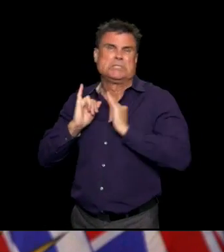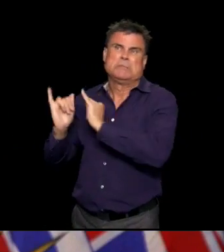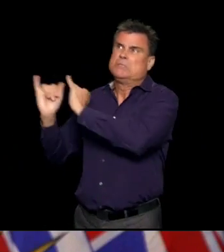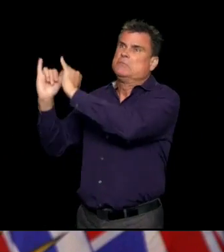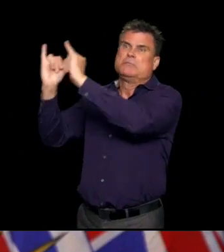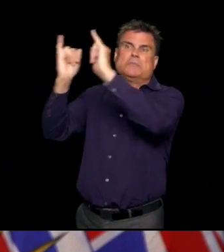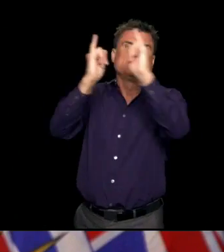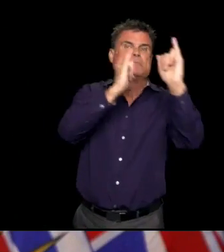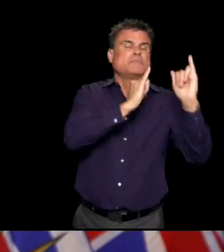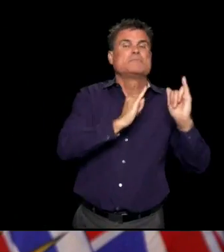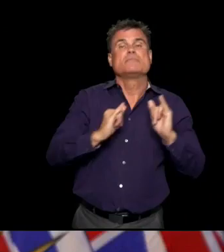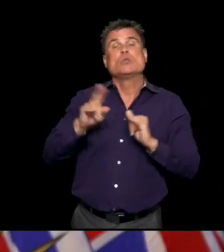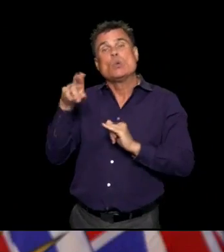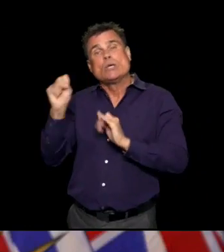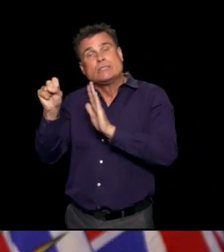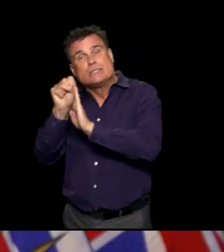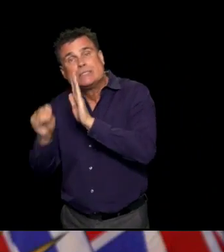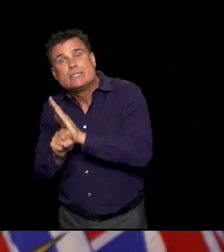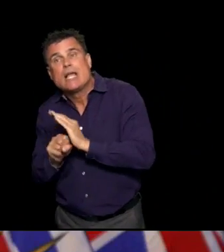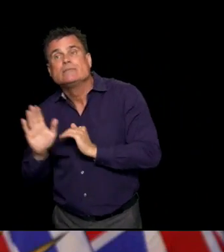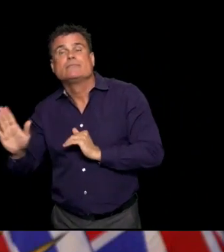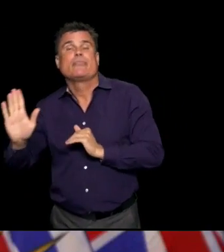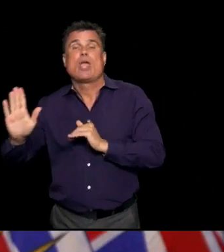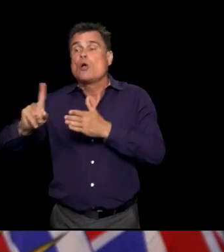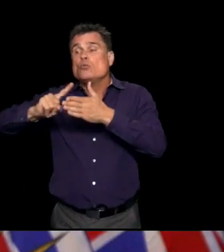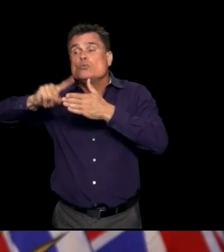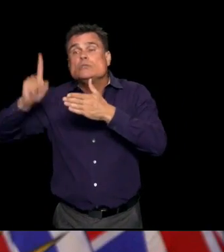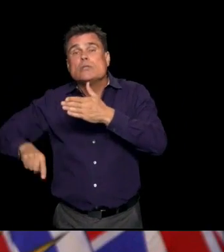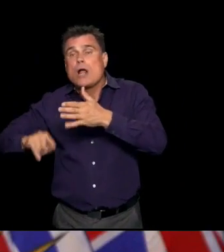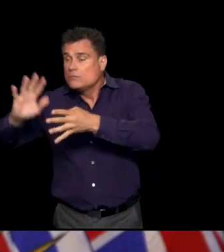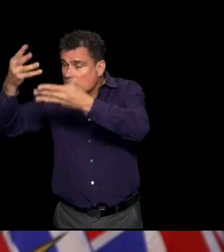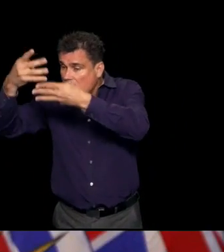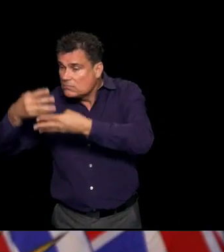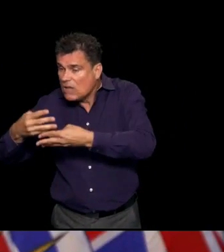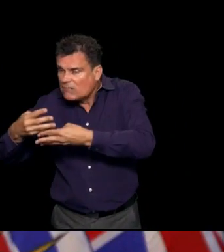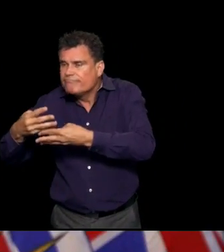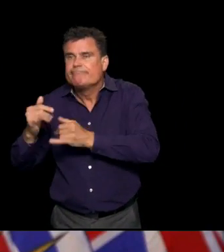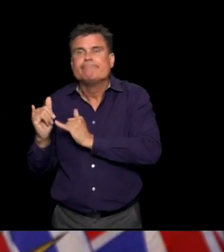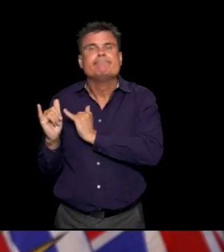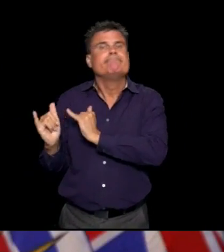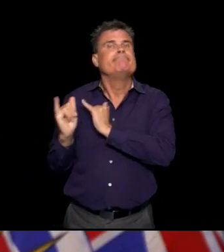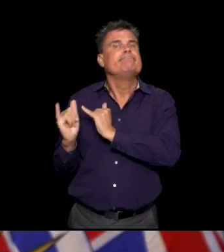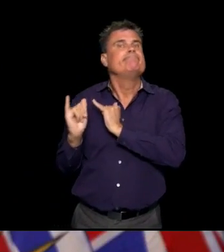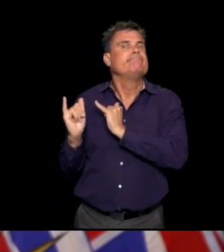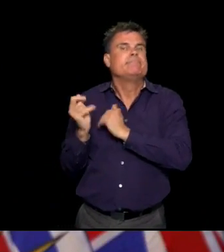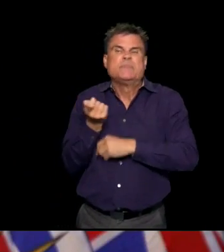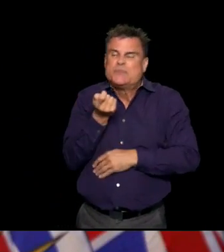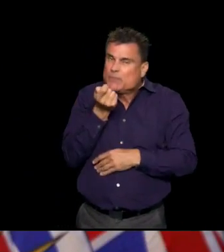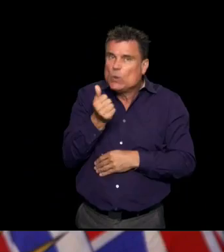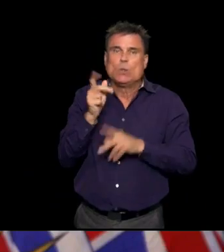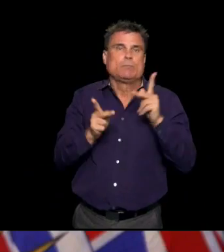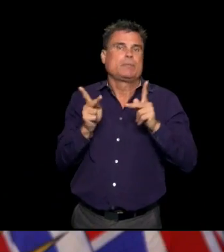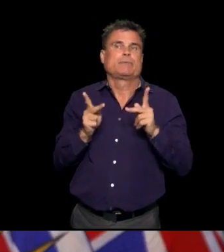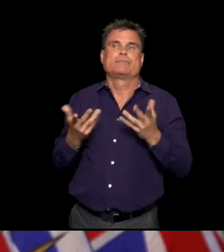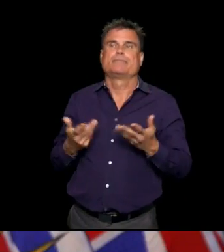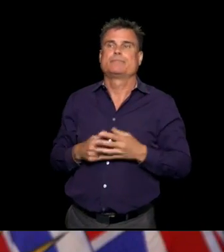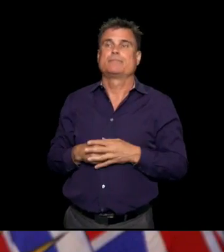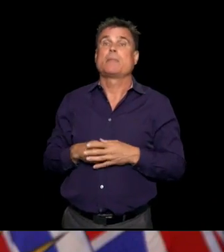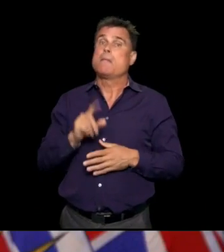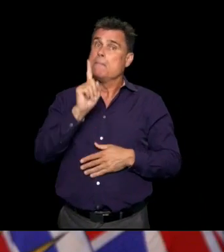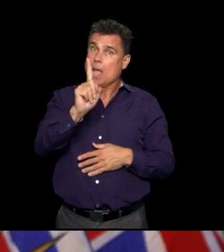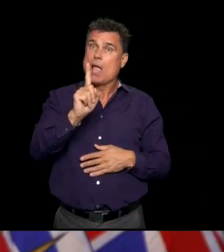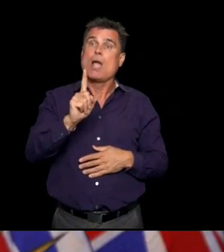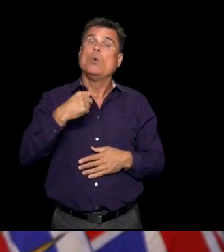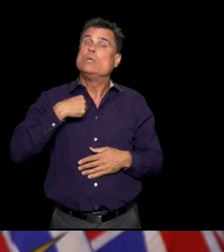the United States that found very similar types of levels of immunity across the province. The challenge that we have still, though, is we